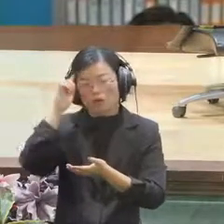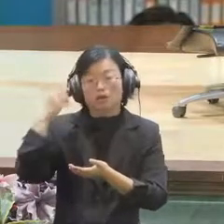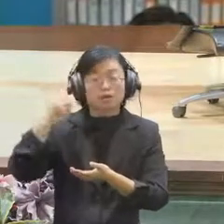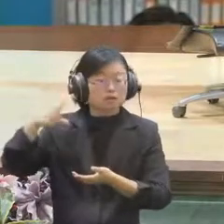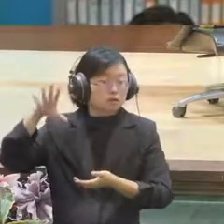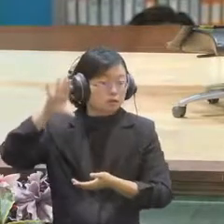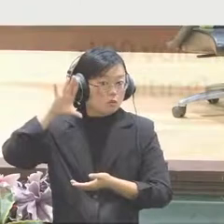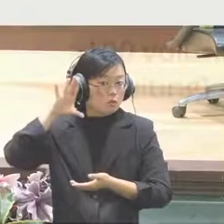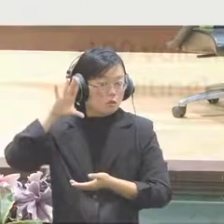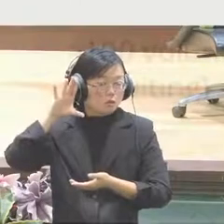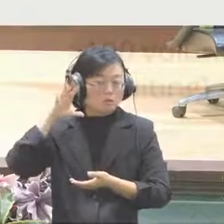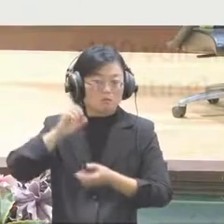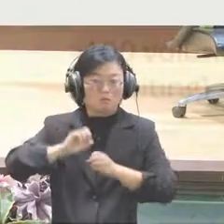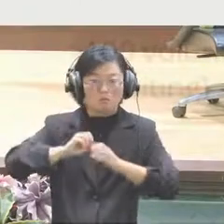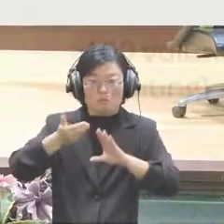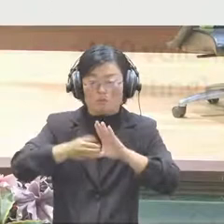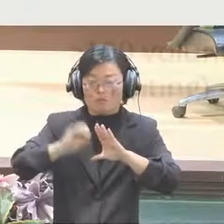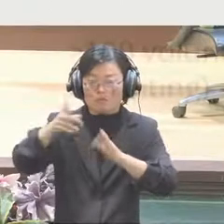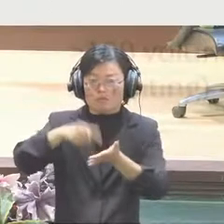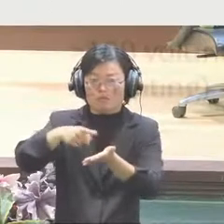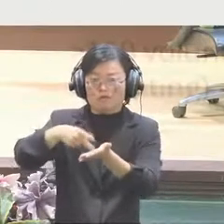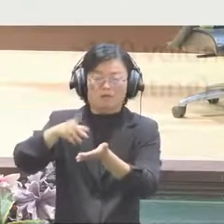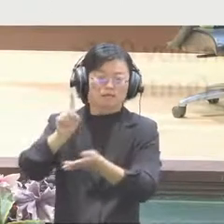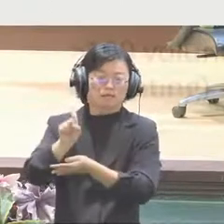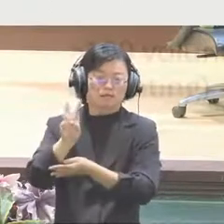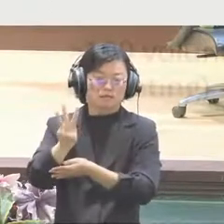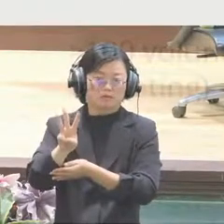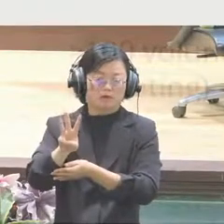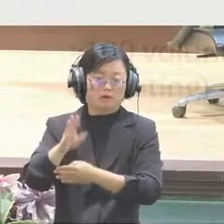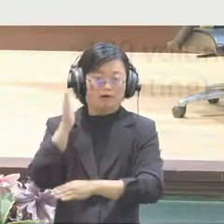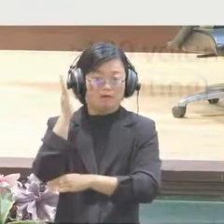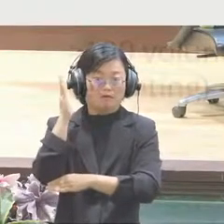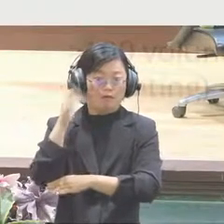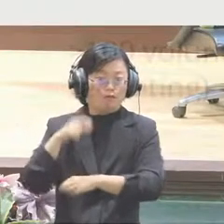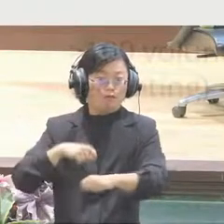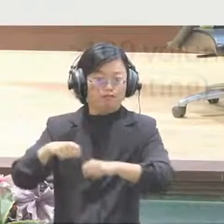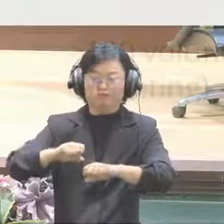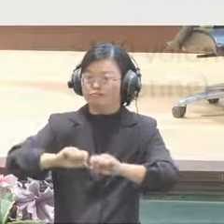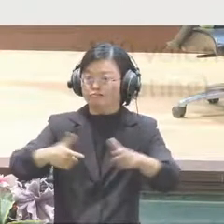policy issues. So how to make it happen?